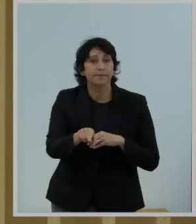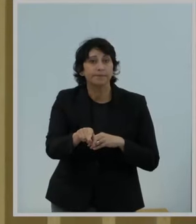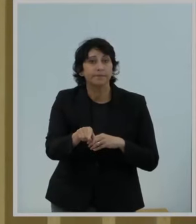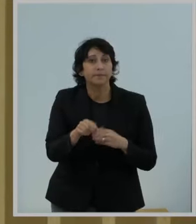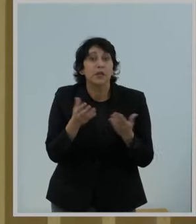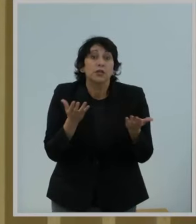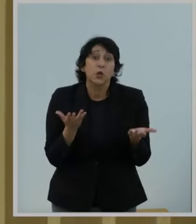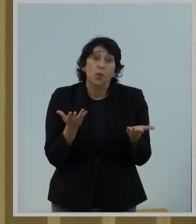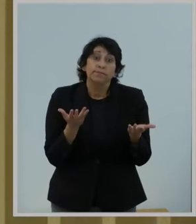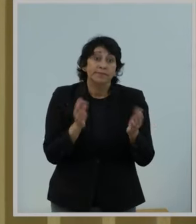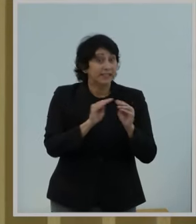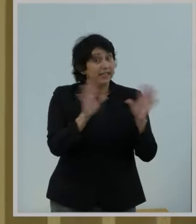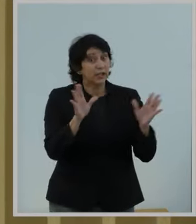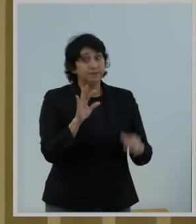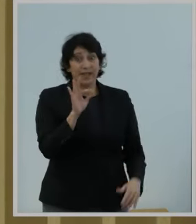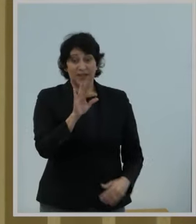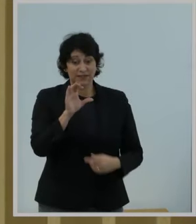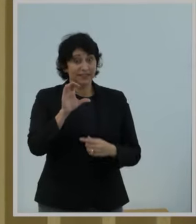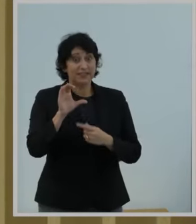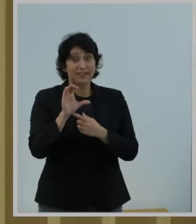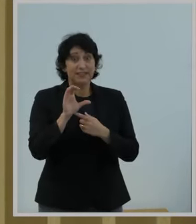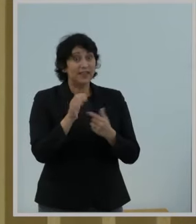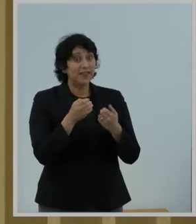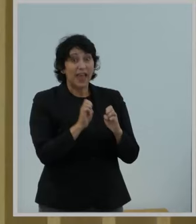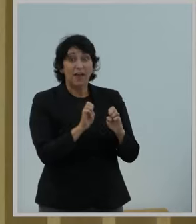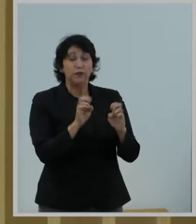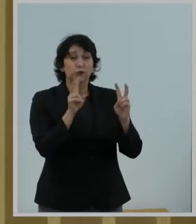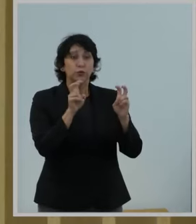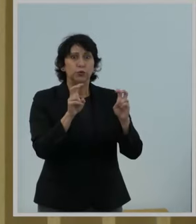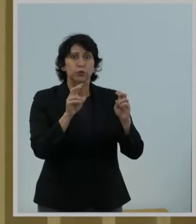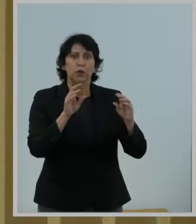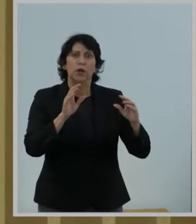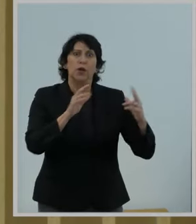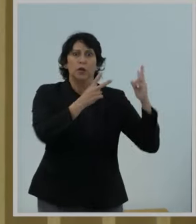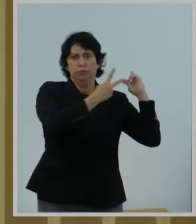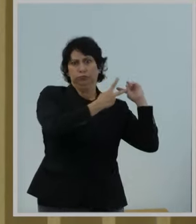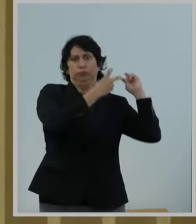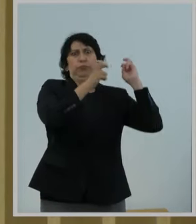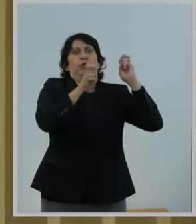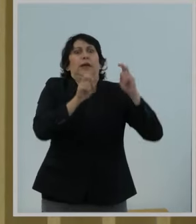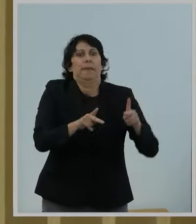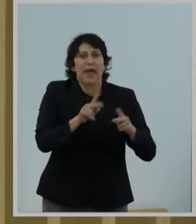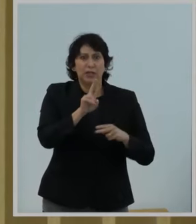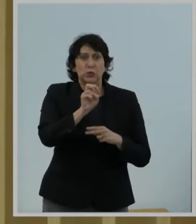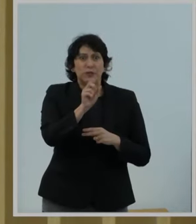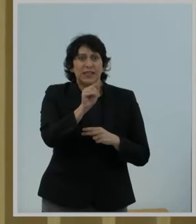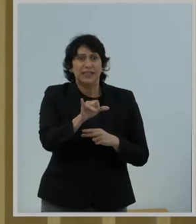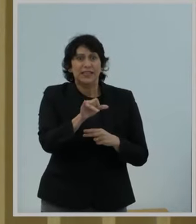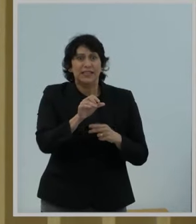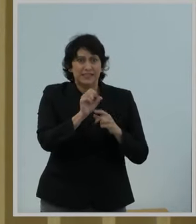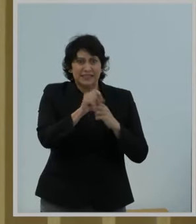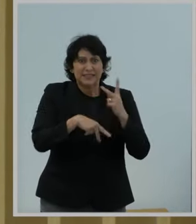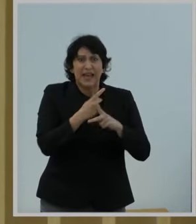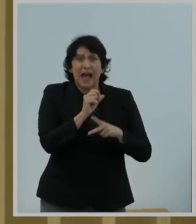So it should be clear by now that the FCC's efforts to revive utility-style regulation of the Internet is not good policy.